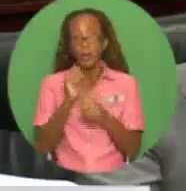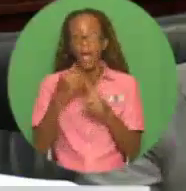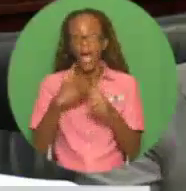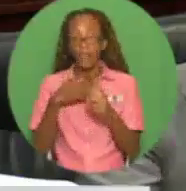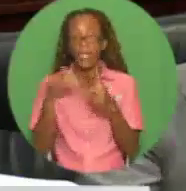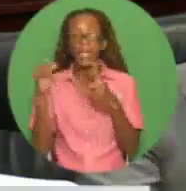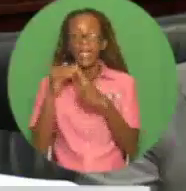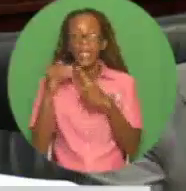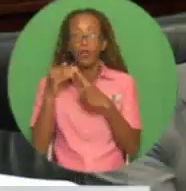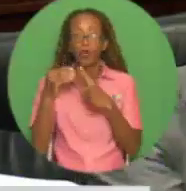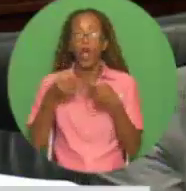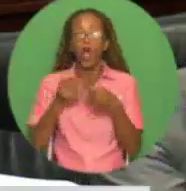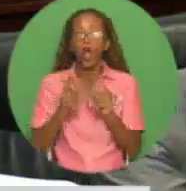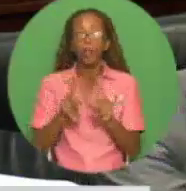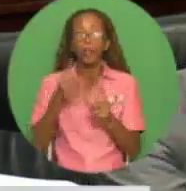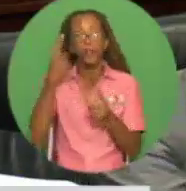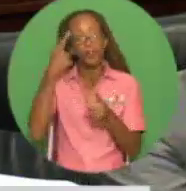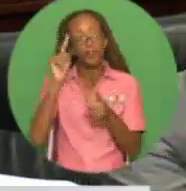opportunities.